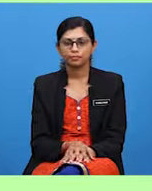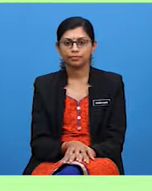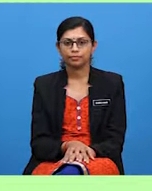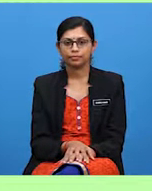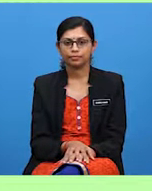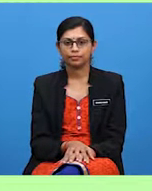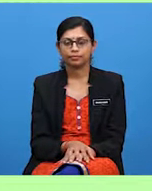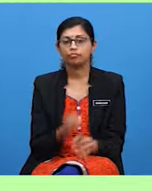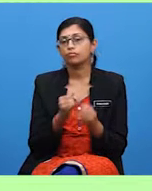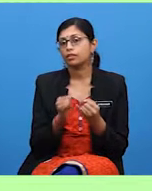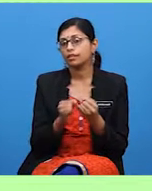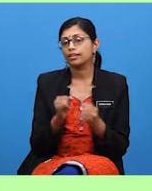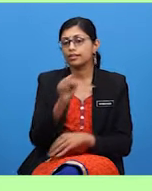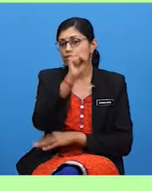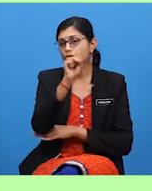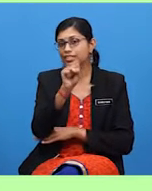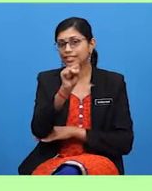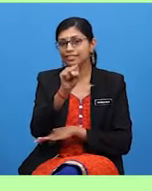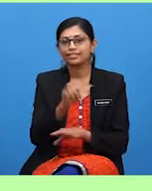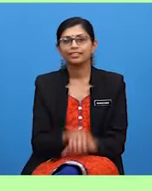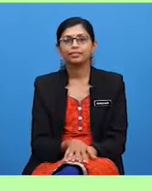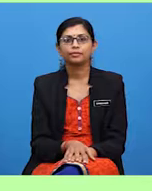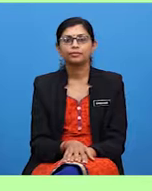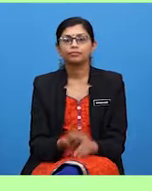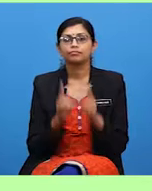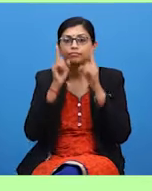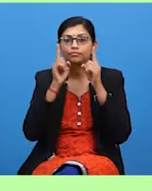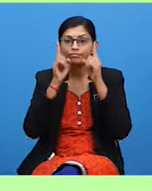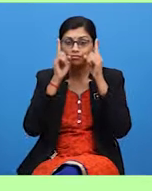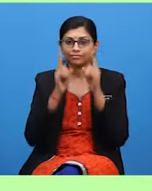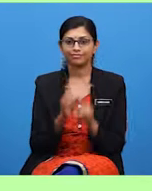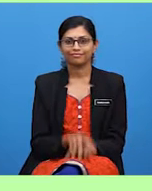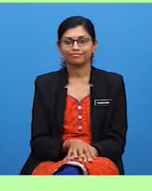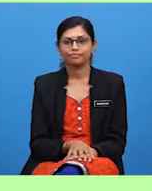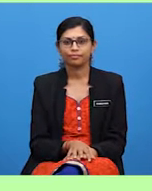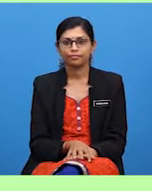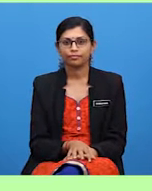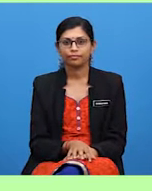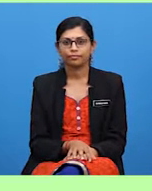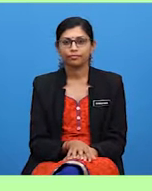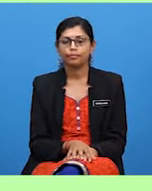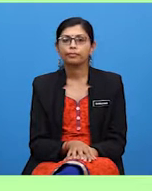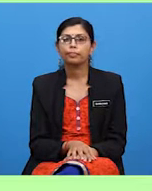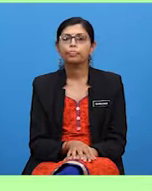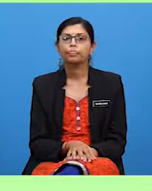And lastly, which animals does Chris want to write about?